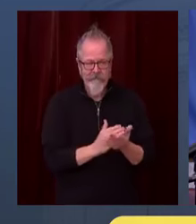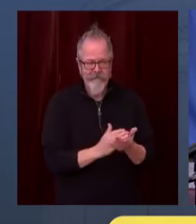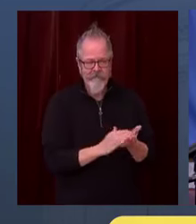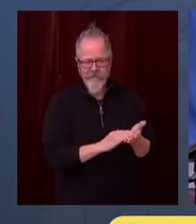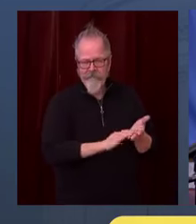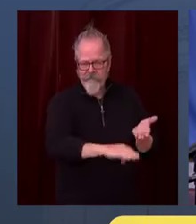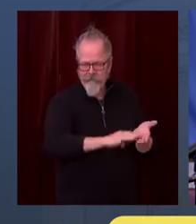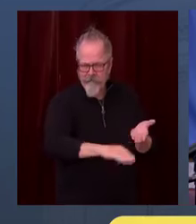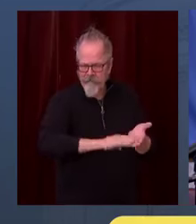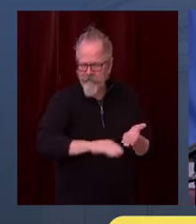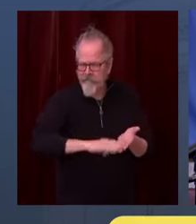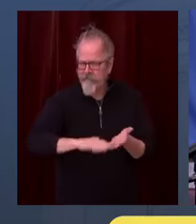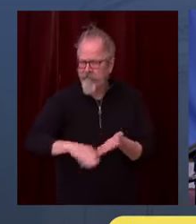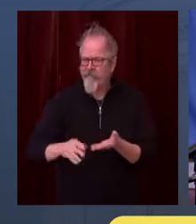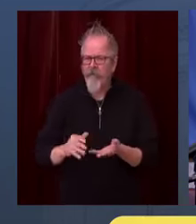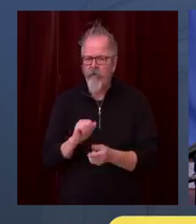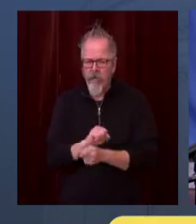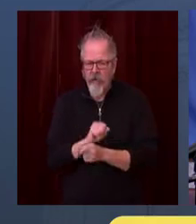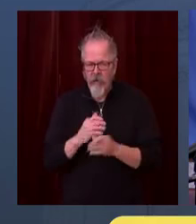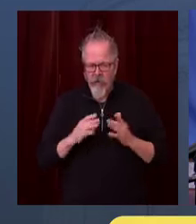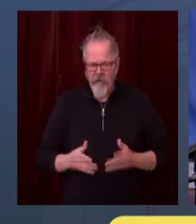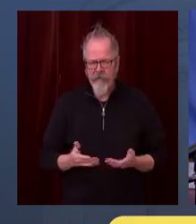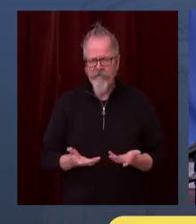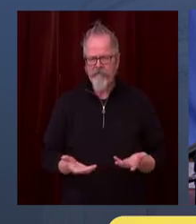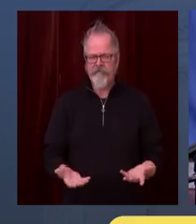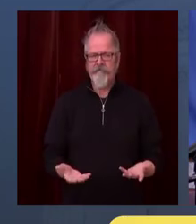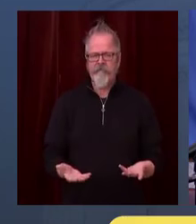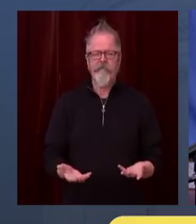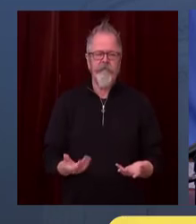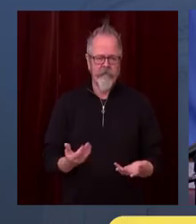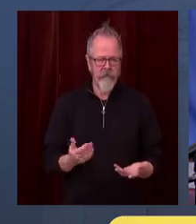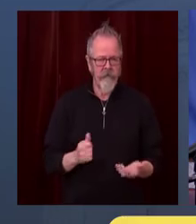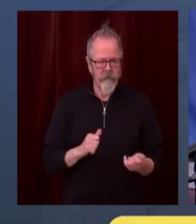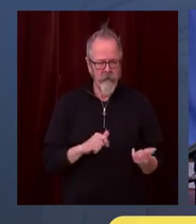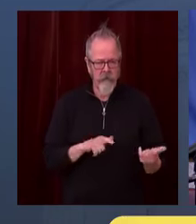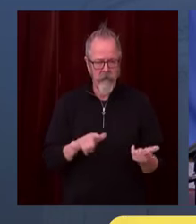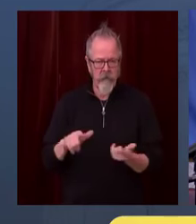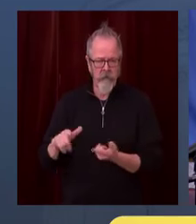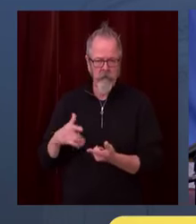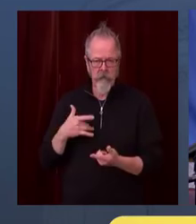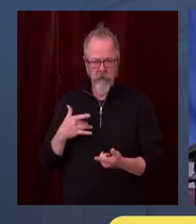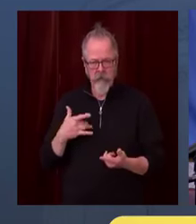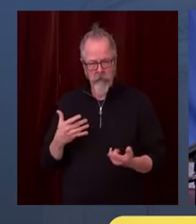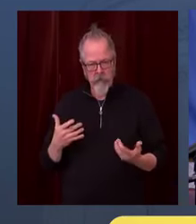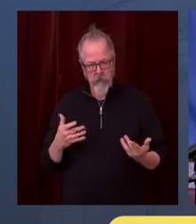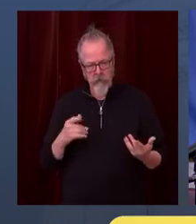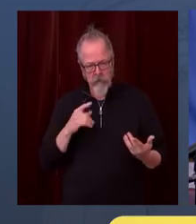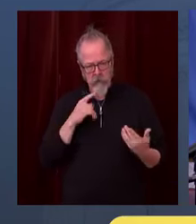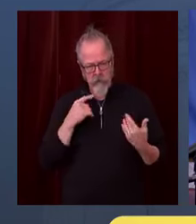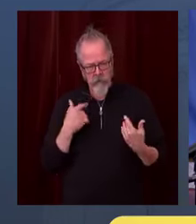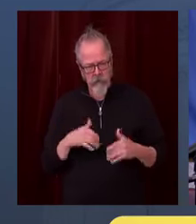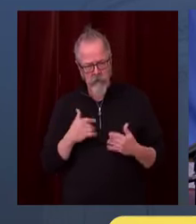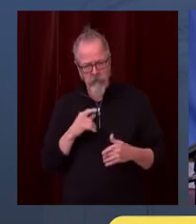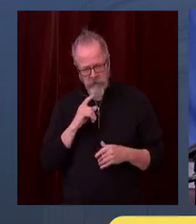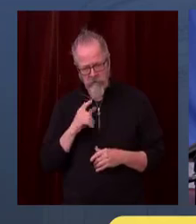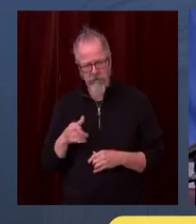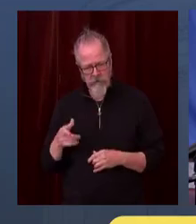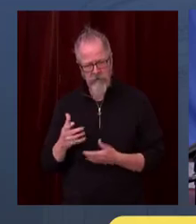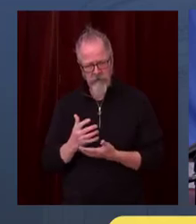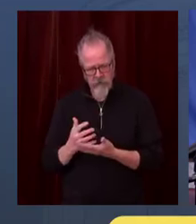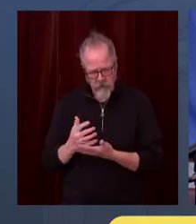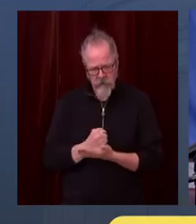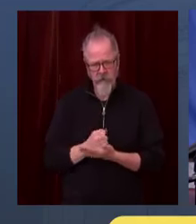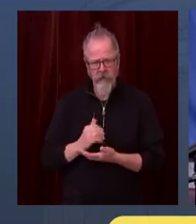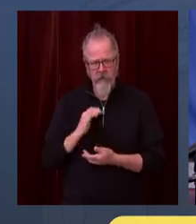single one of those employees and business owners deserve a real feeling of empathy of what they're going through. I feel it right here.